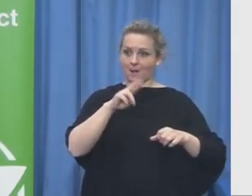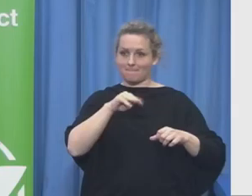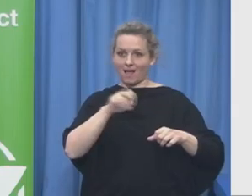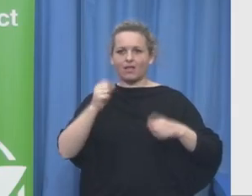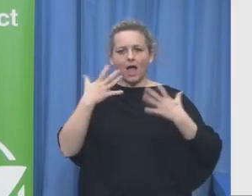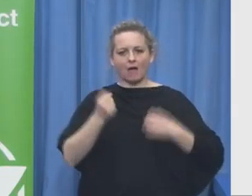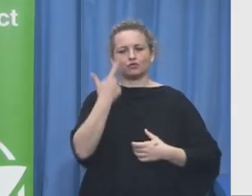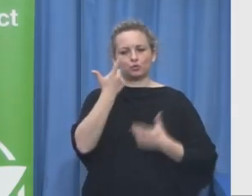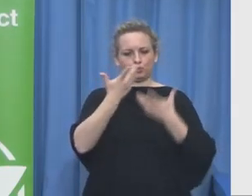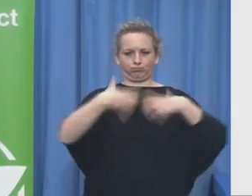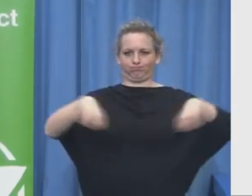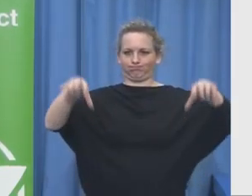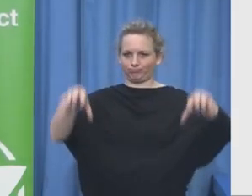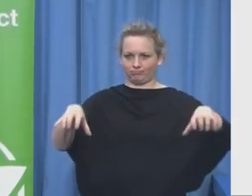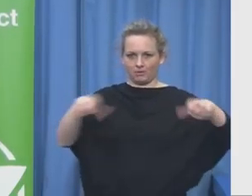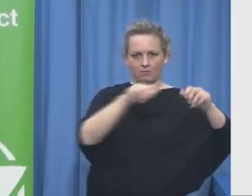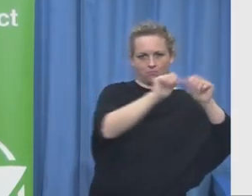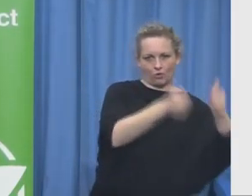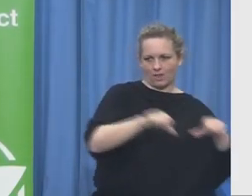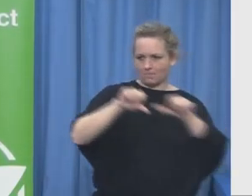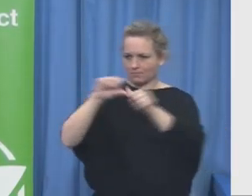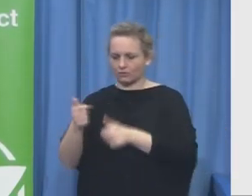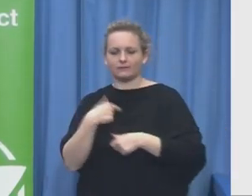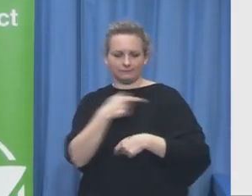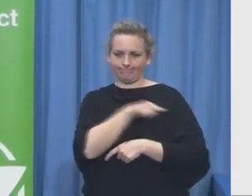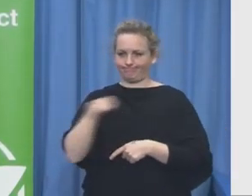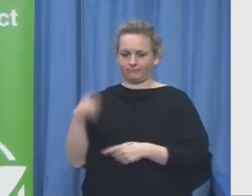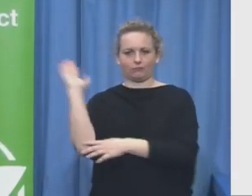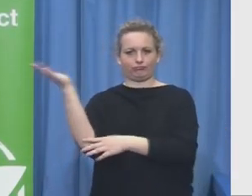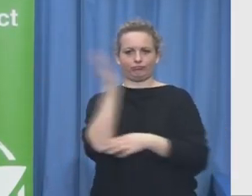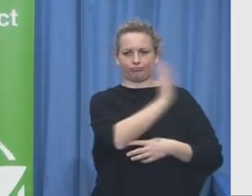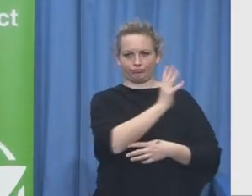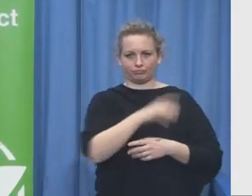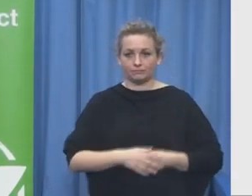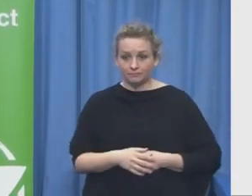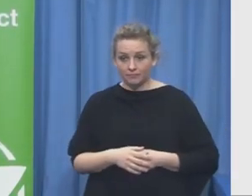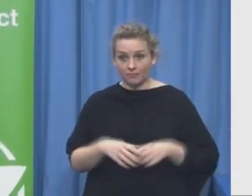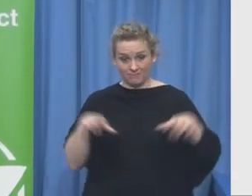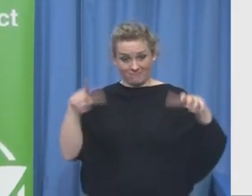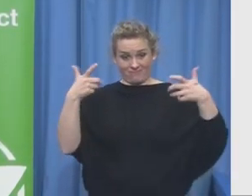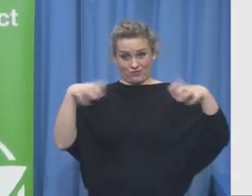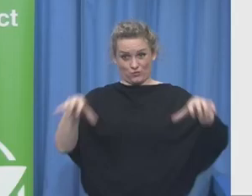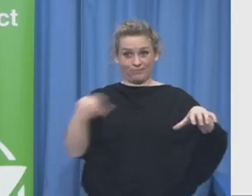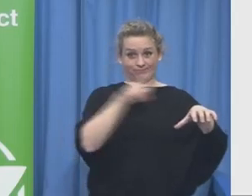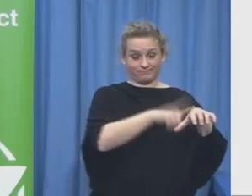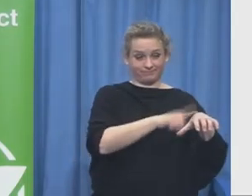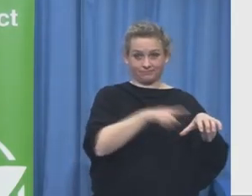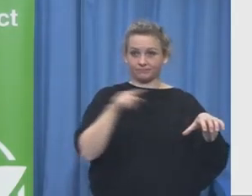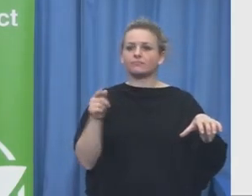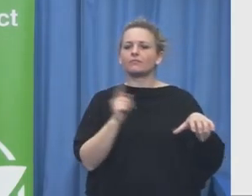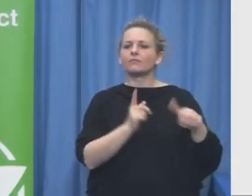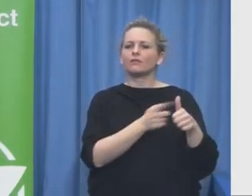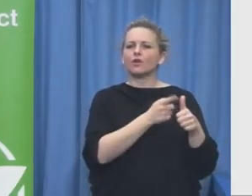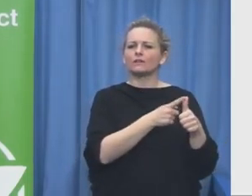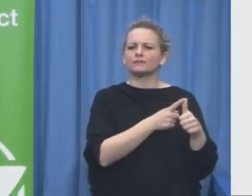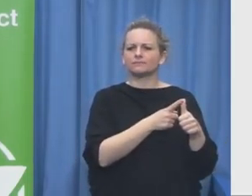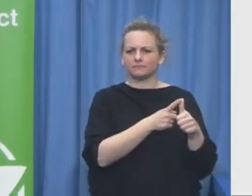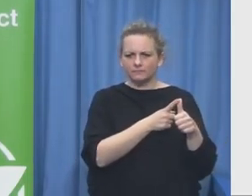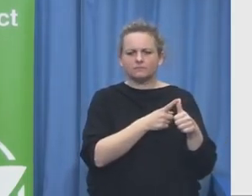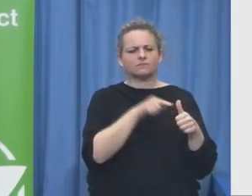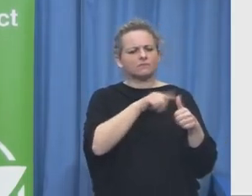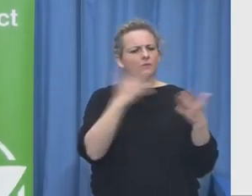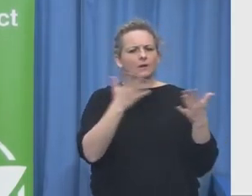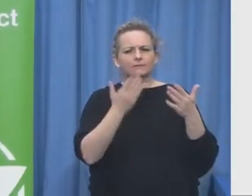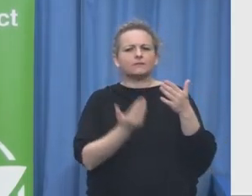this morning. We work in a model that divided two program on the ground innovative programs starting amazing